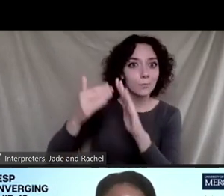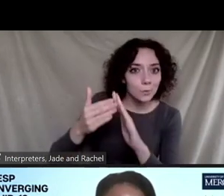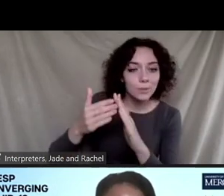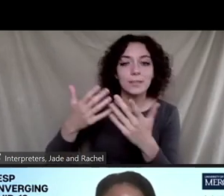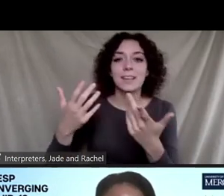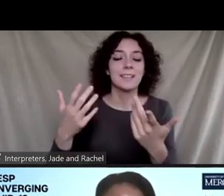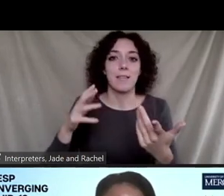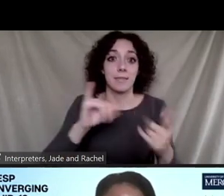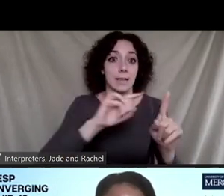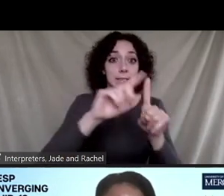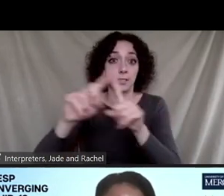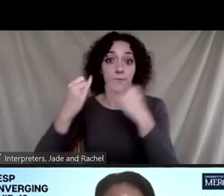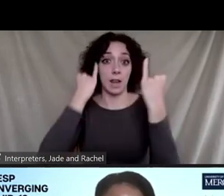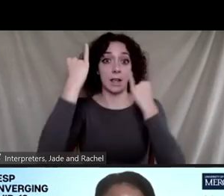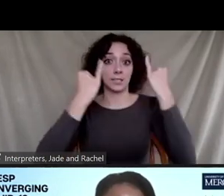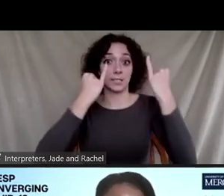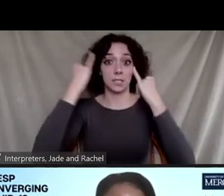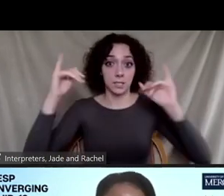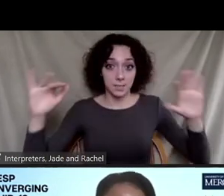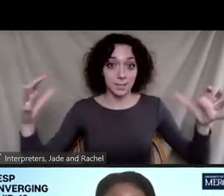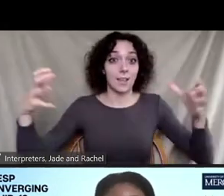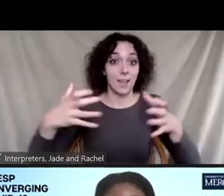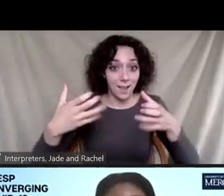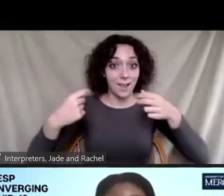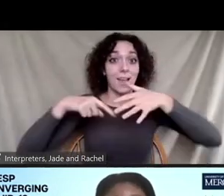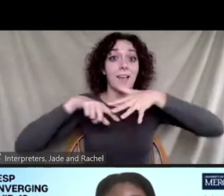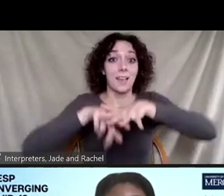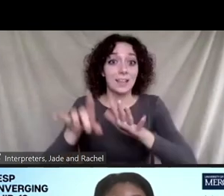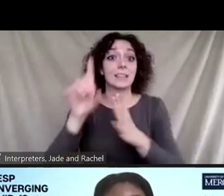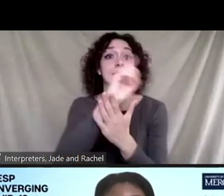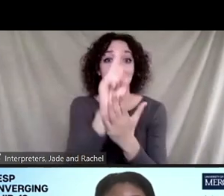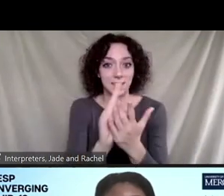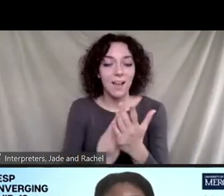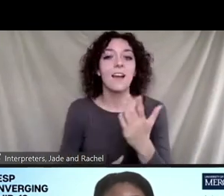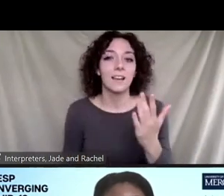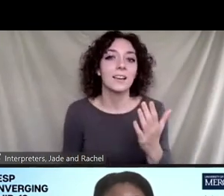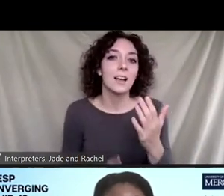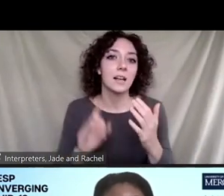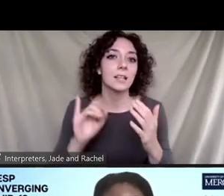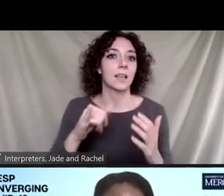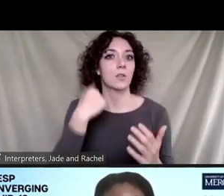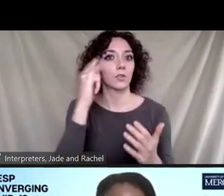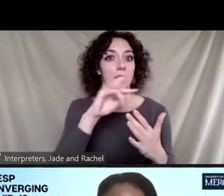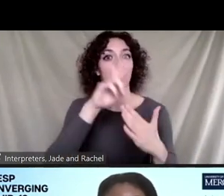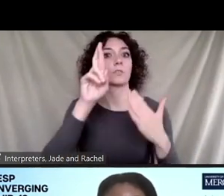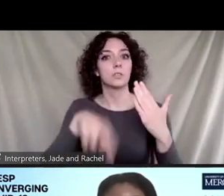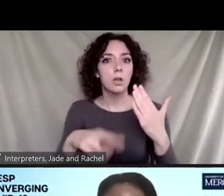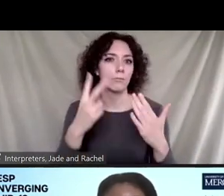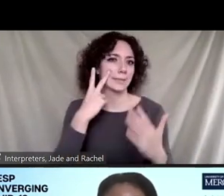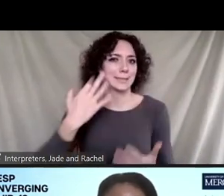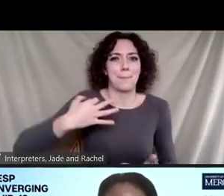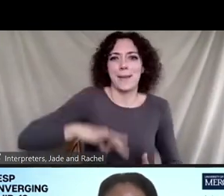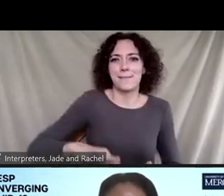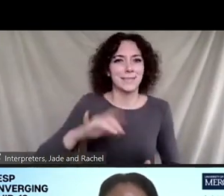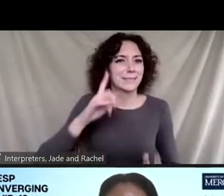all of these ideas into the design phase, it does result in synergistic benefits across all the